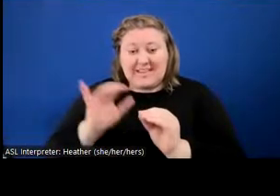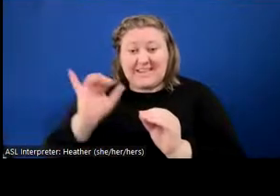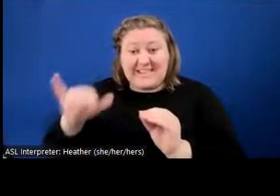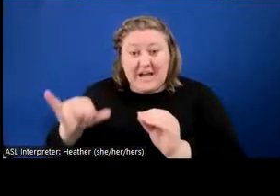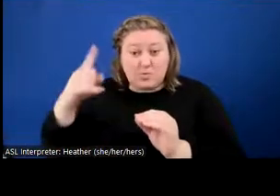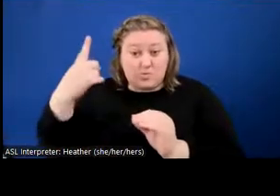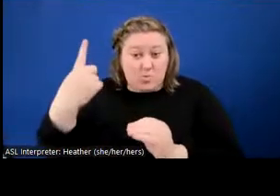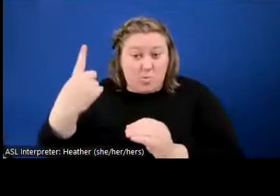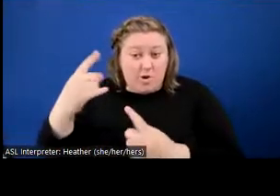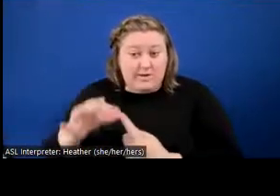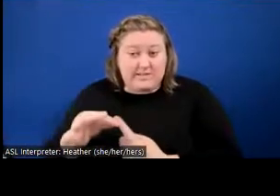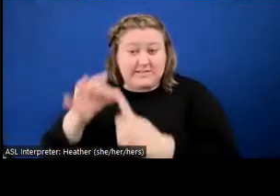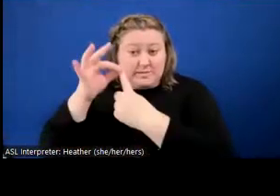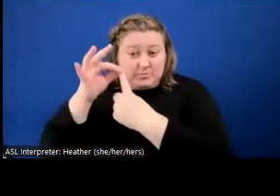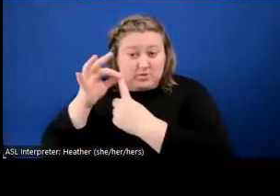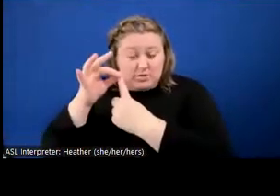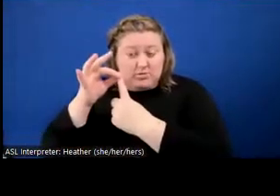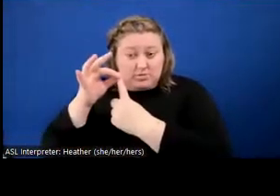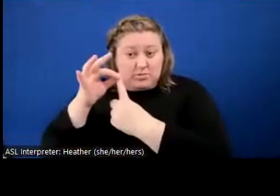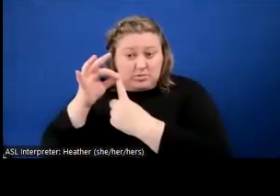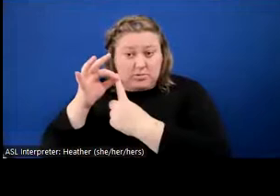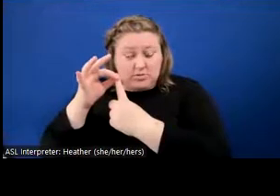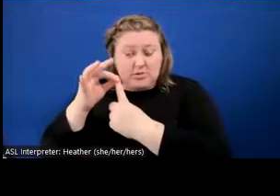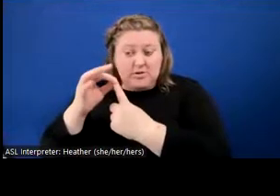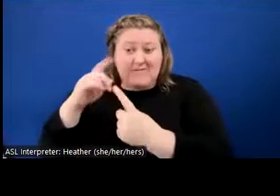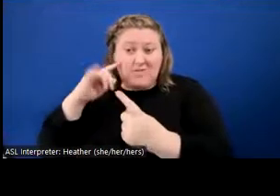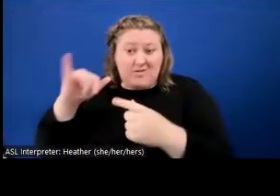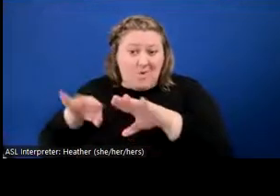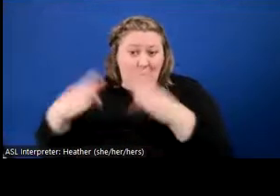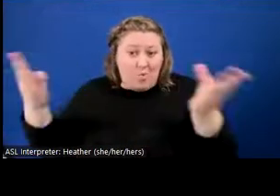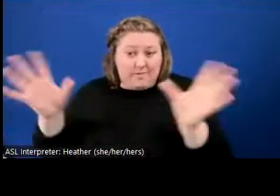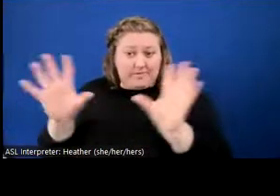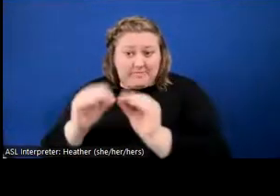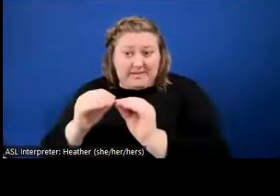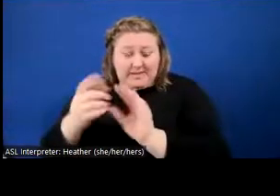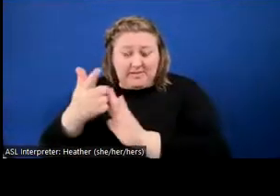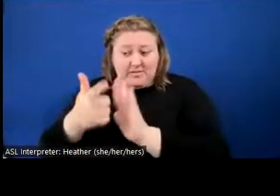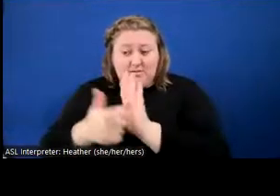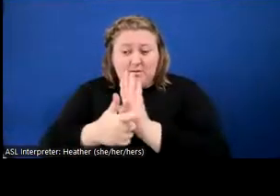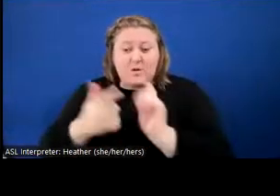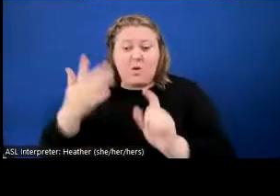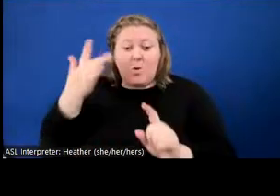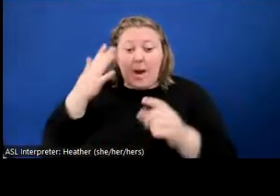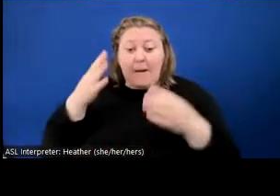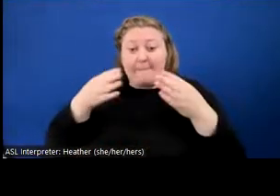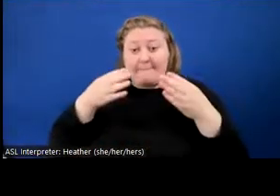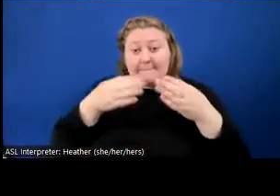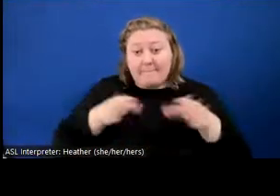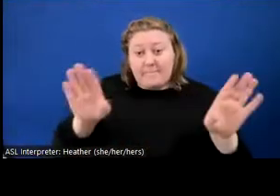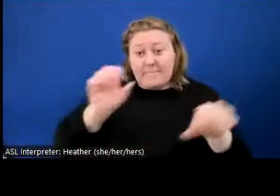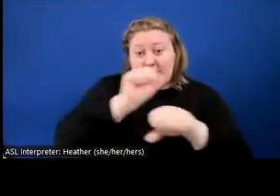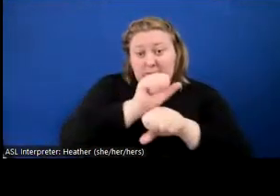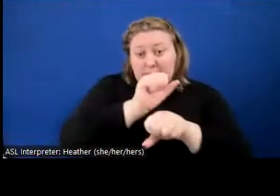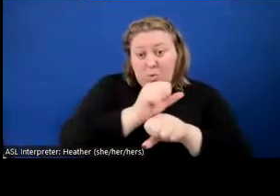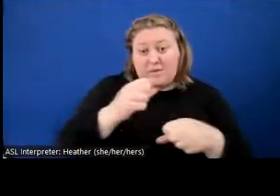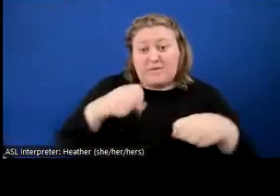allows for public employees' information to be discussed in executive session.